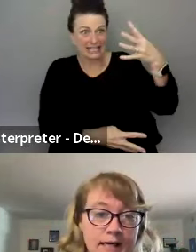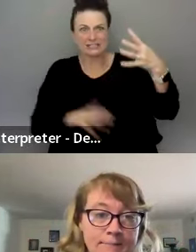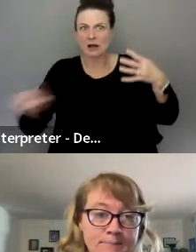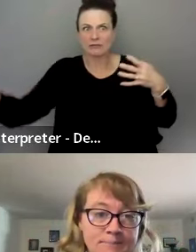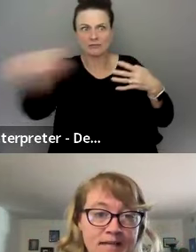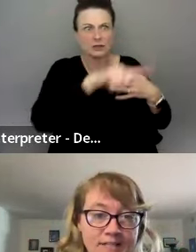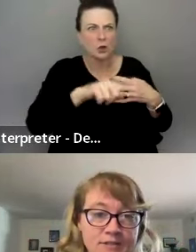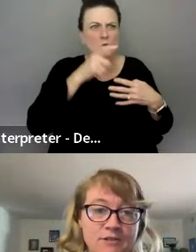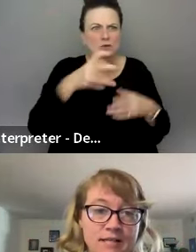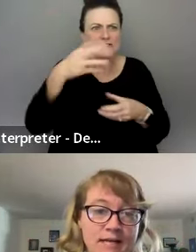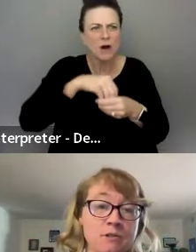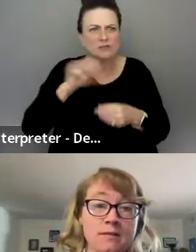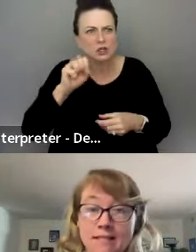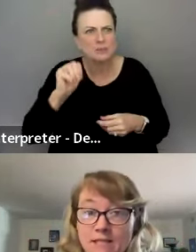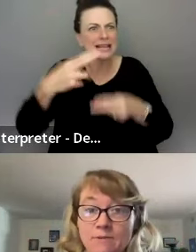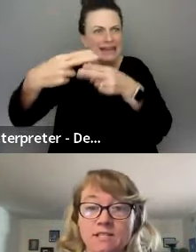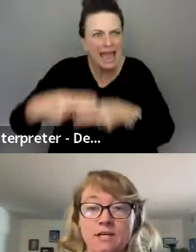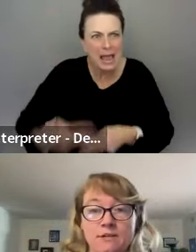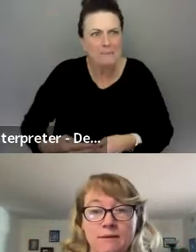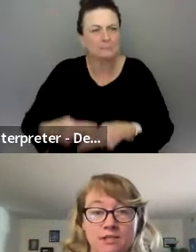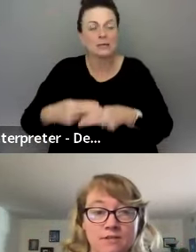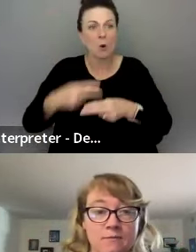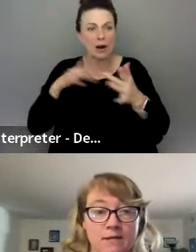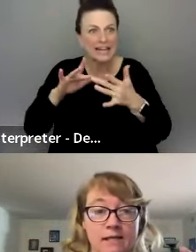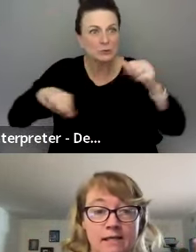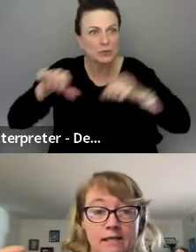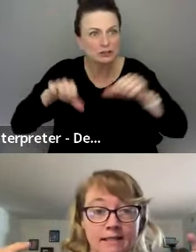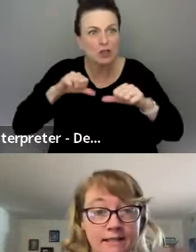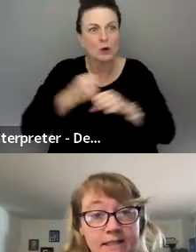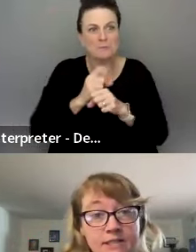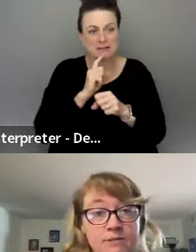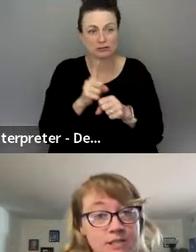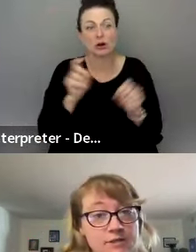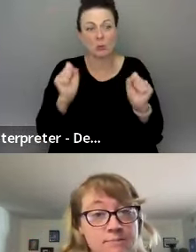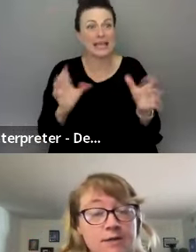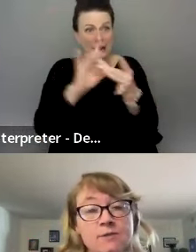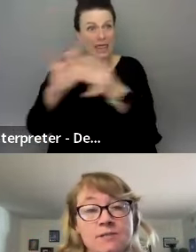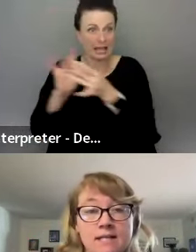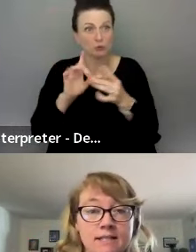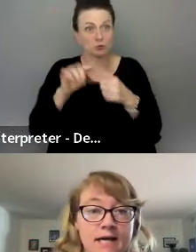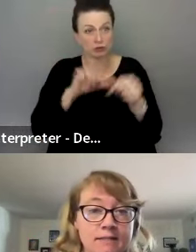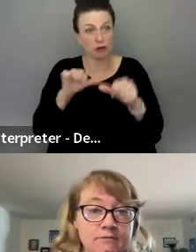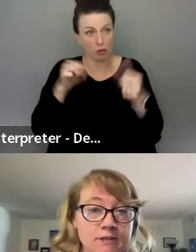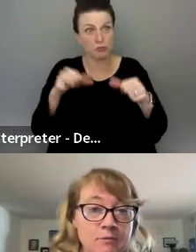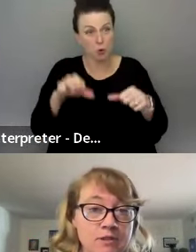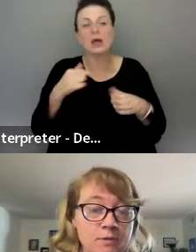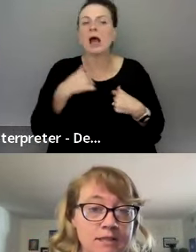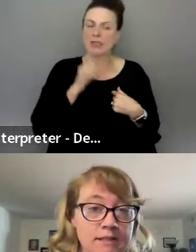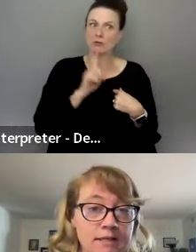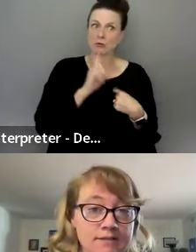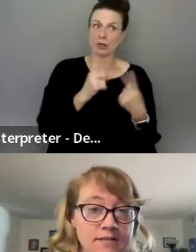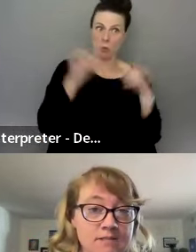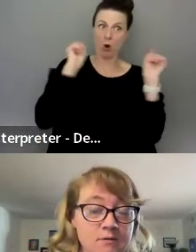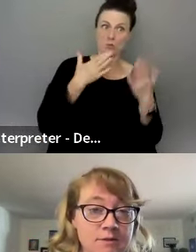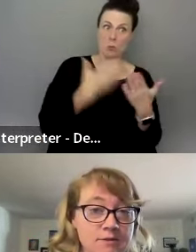um, handles or names, or we connect with each other and make sure that we can link to each other's posts. I think that really worked